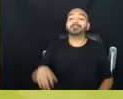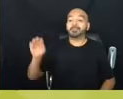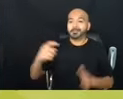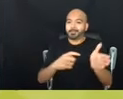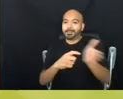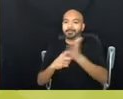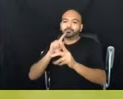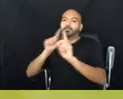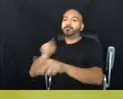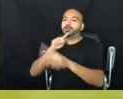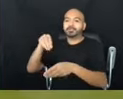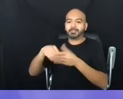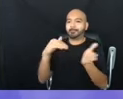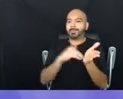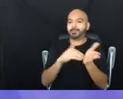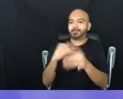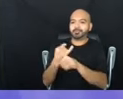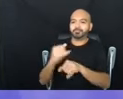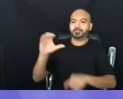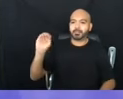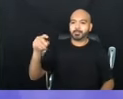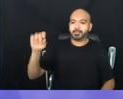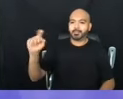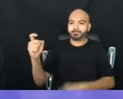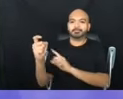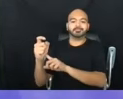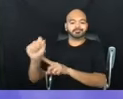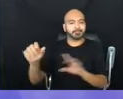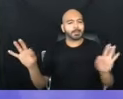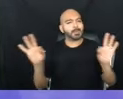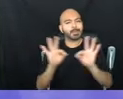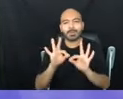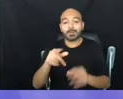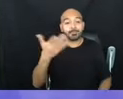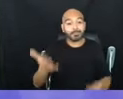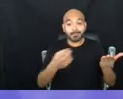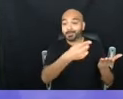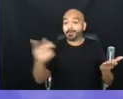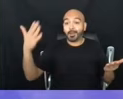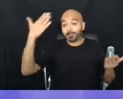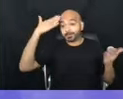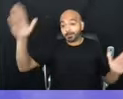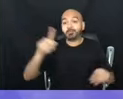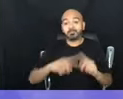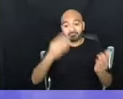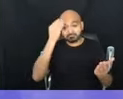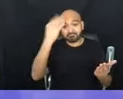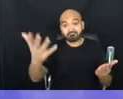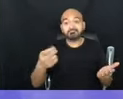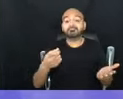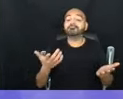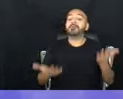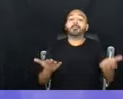the medical industrial complex. This is so important. I don't know how many of you have read